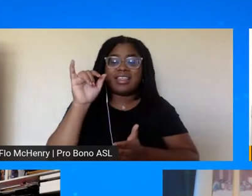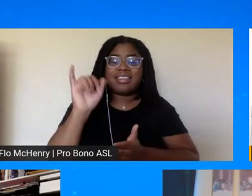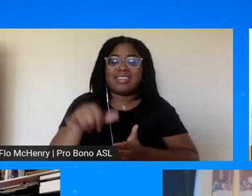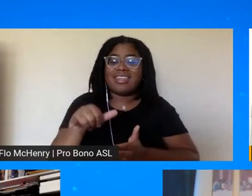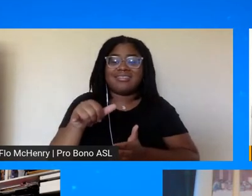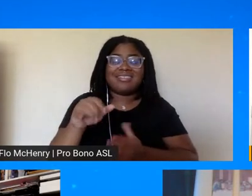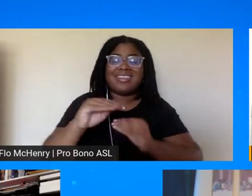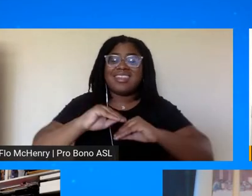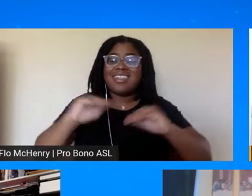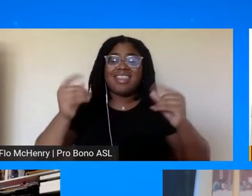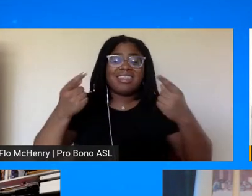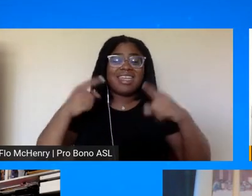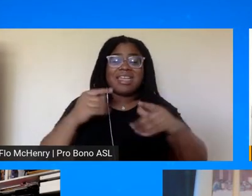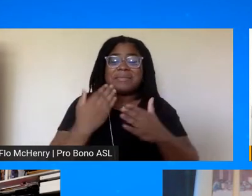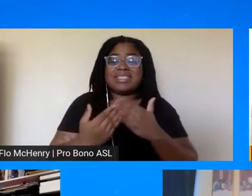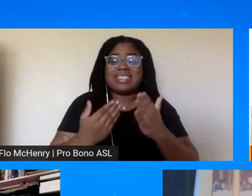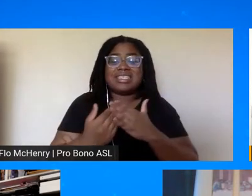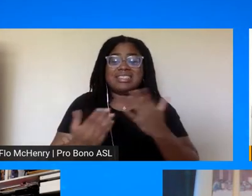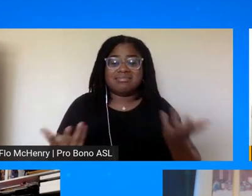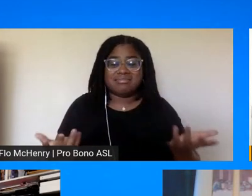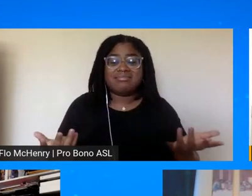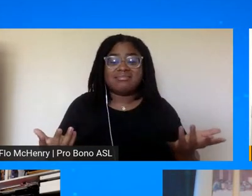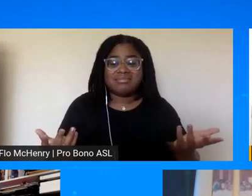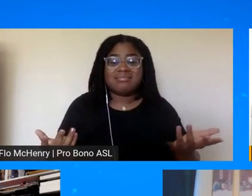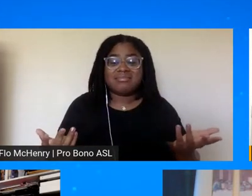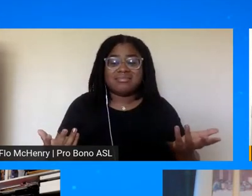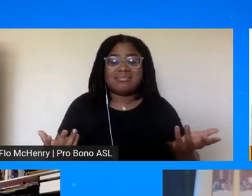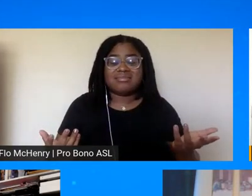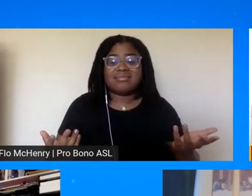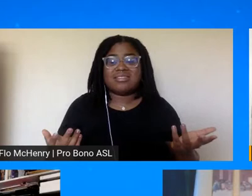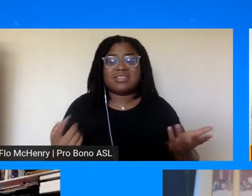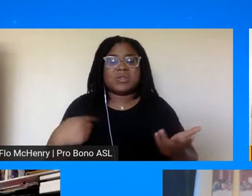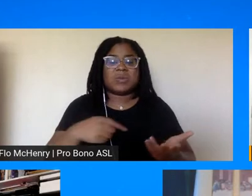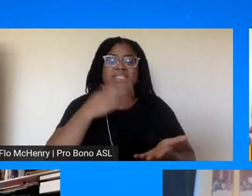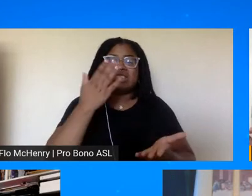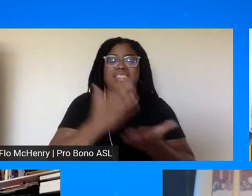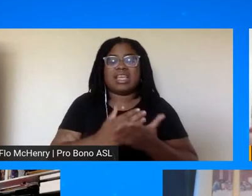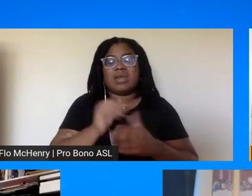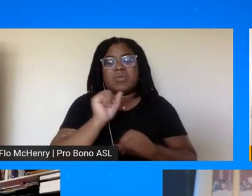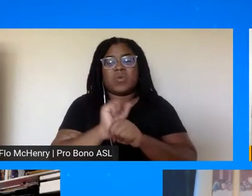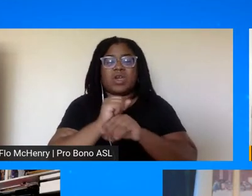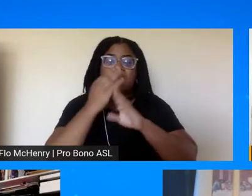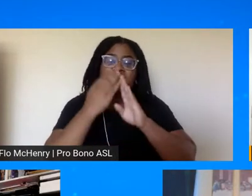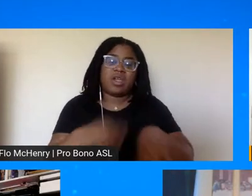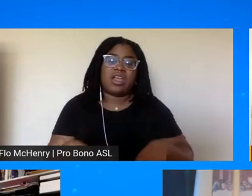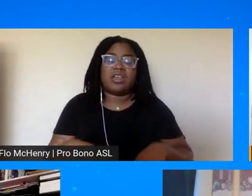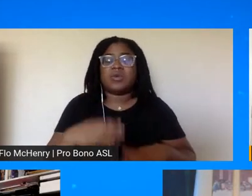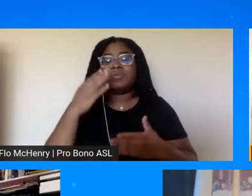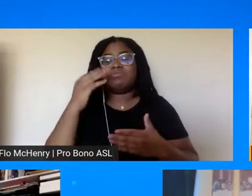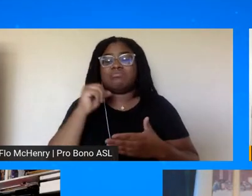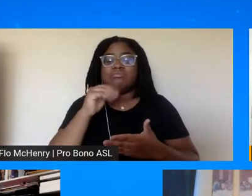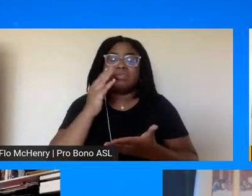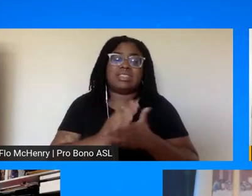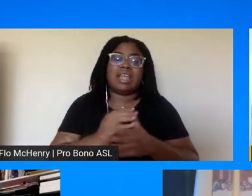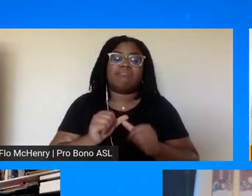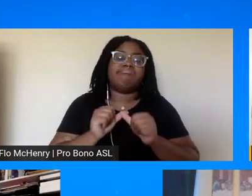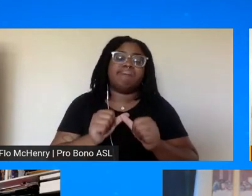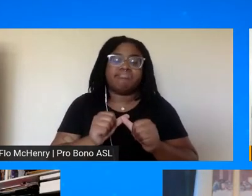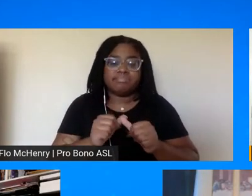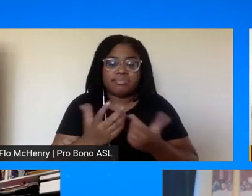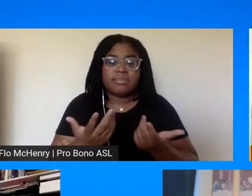easy, because that's what happened. We stopped working quietly. We weren't having sustained action over time.